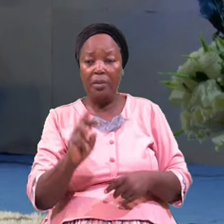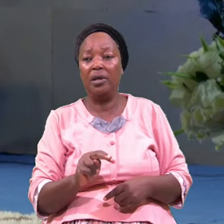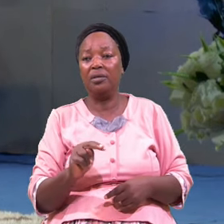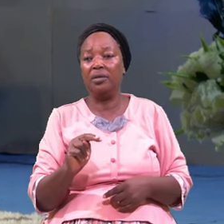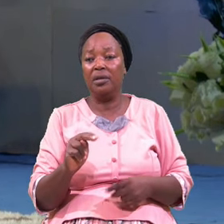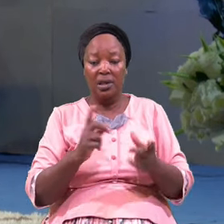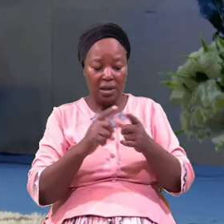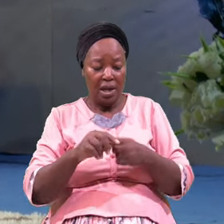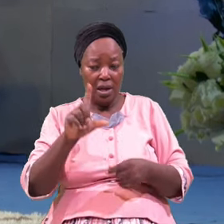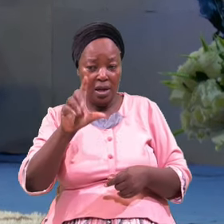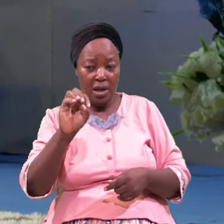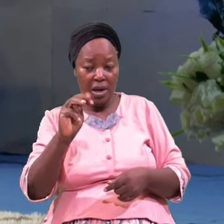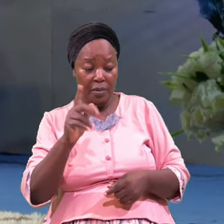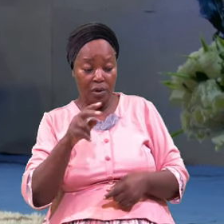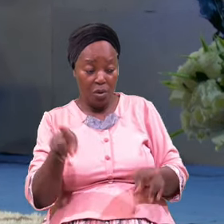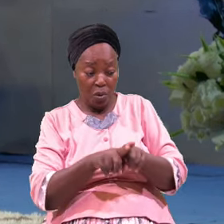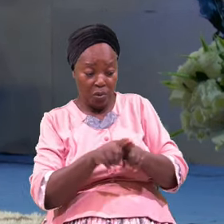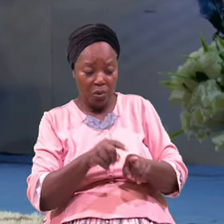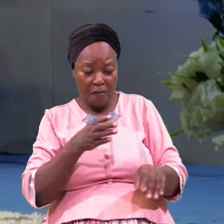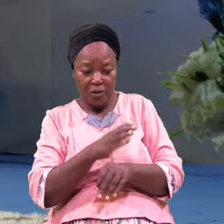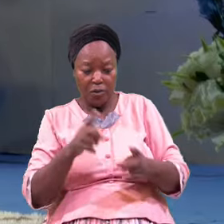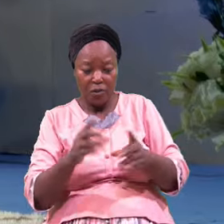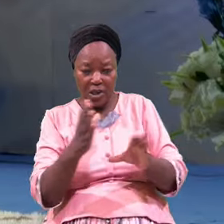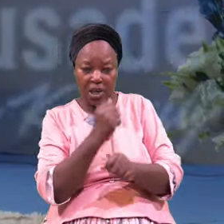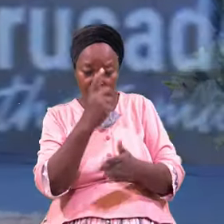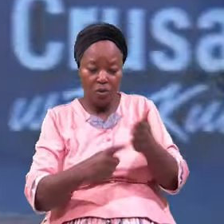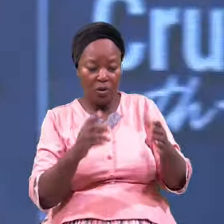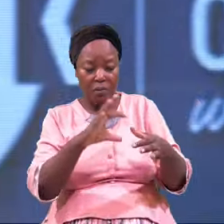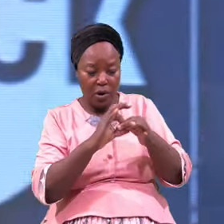Laban Schemed To Take What Belongs Right Will To Him